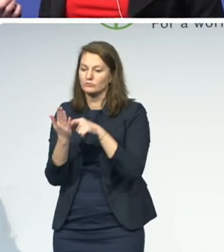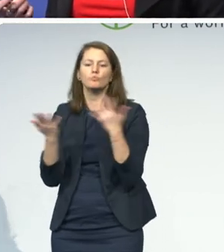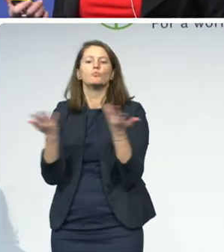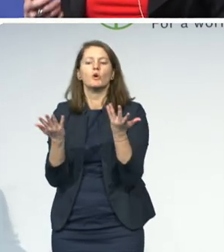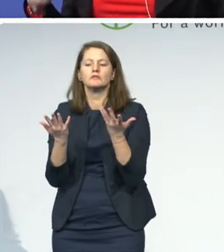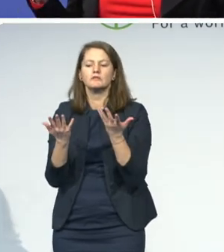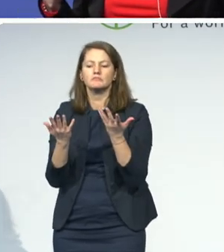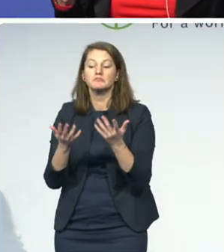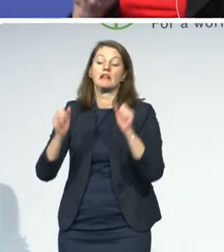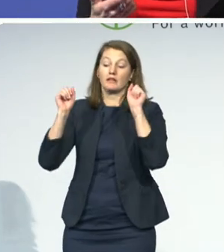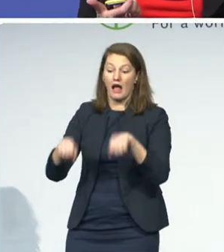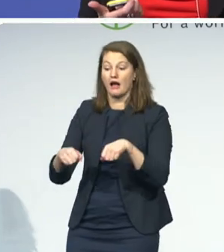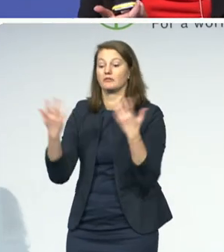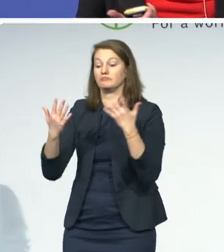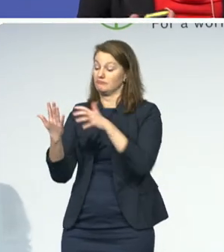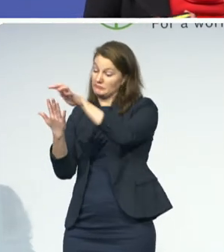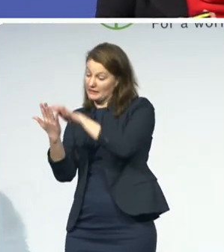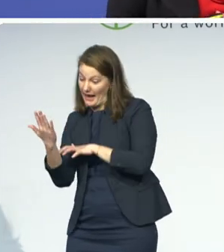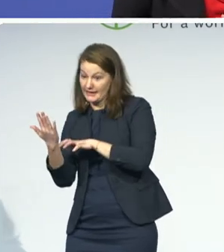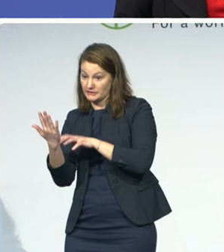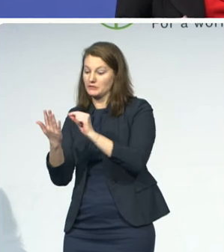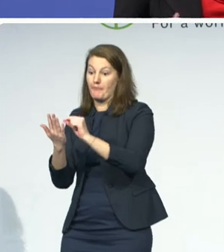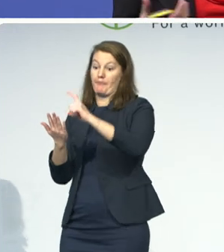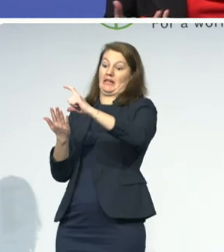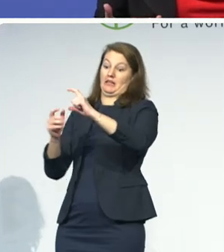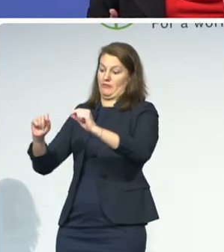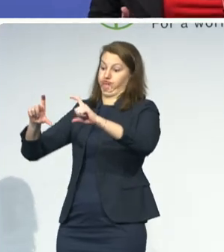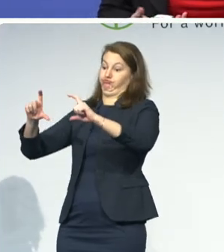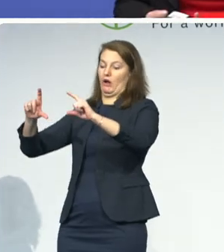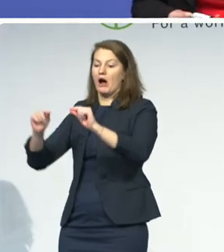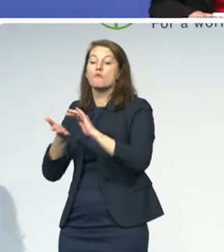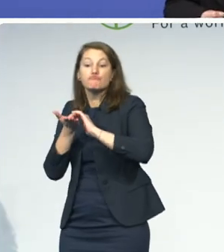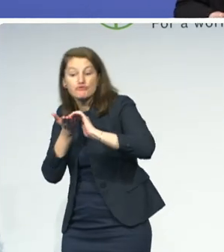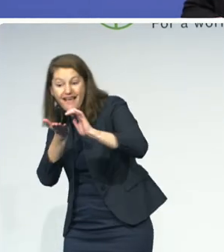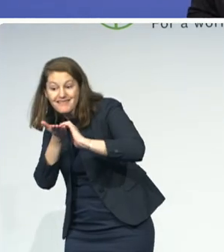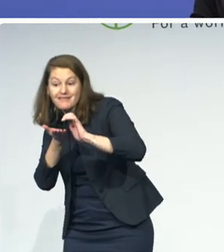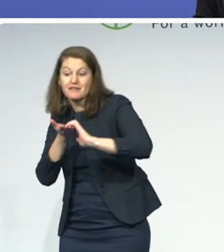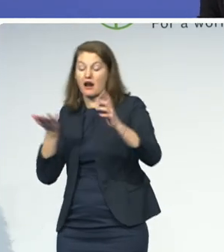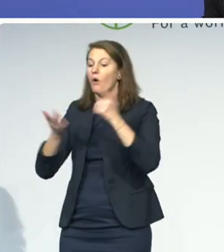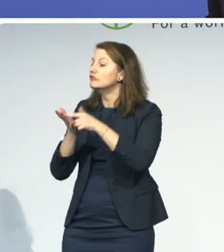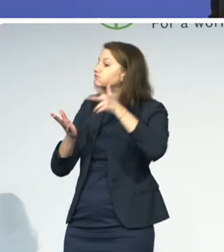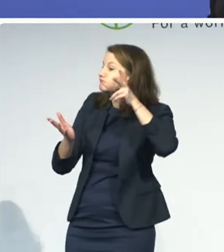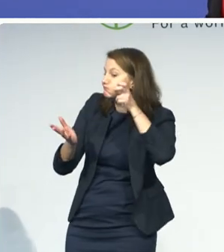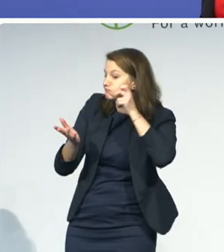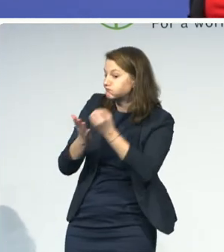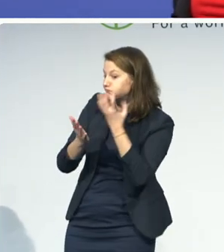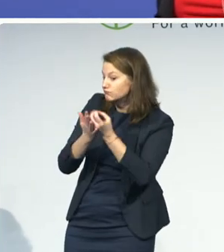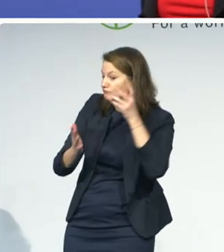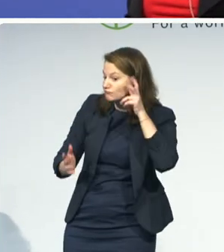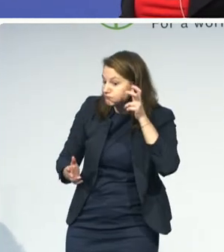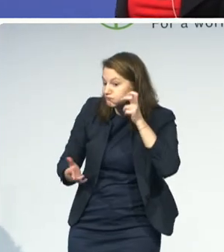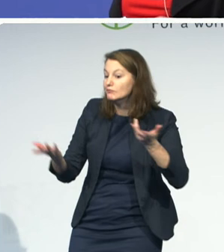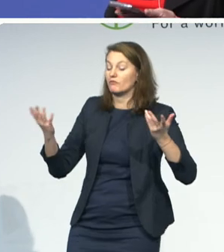large print, in braille, electronic braille, as well as even things like Microsoft Word. We're working